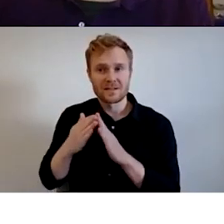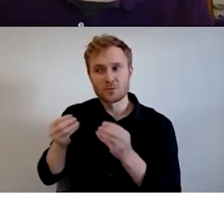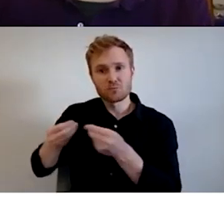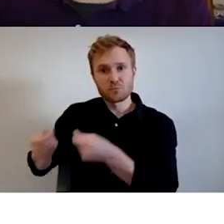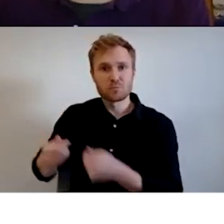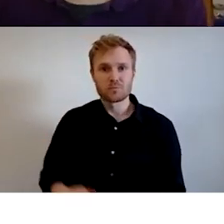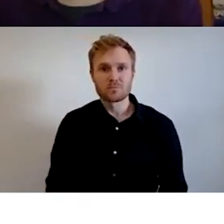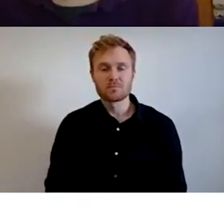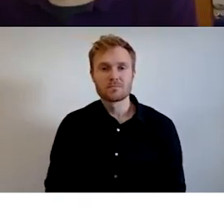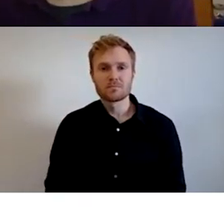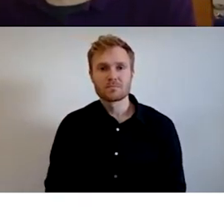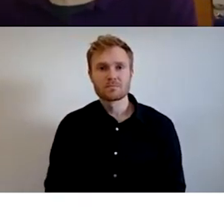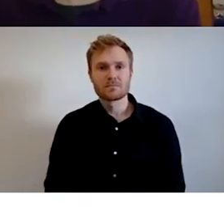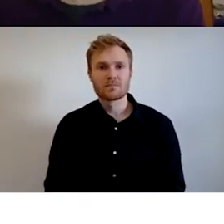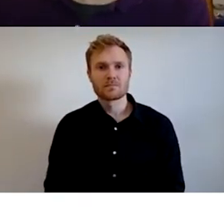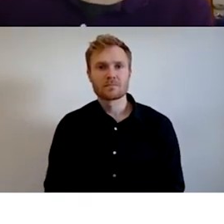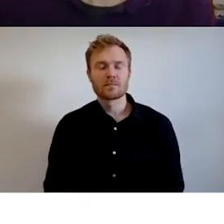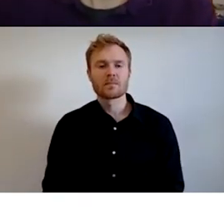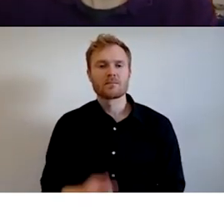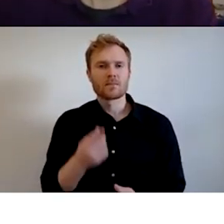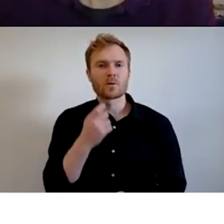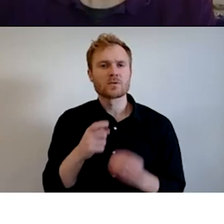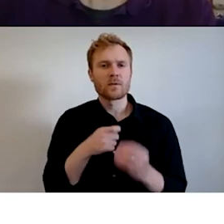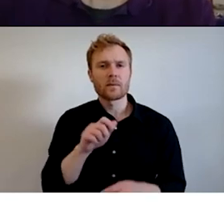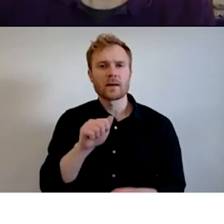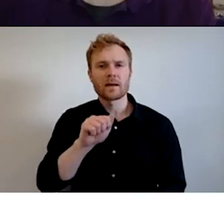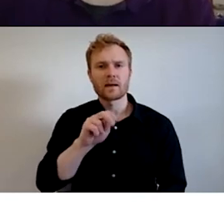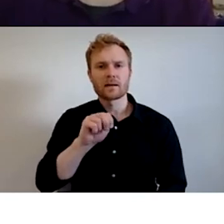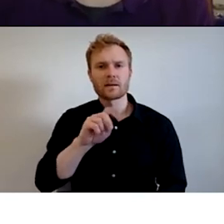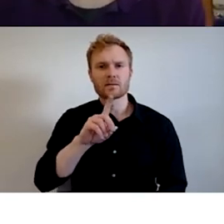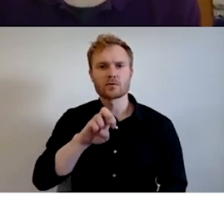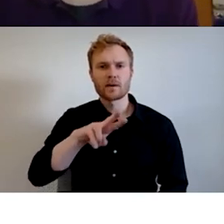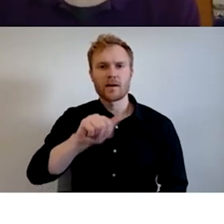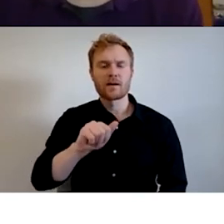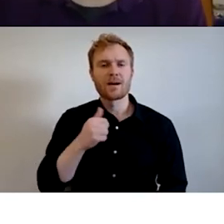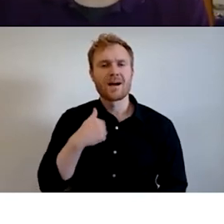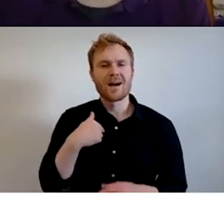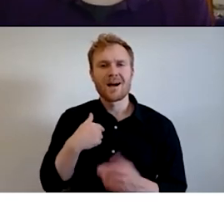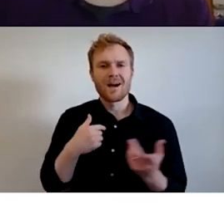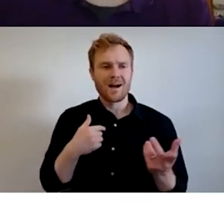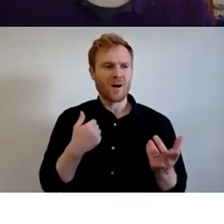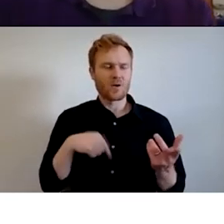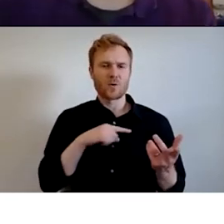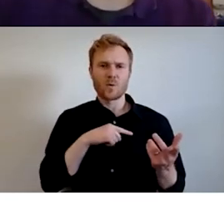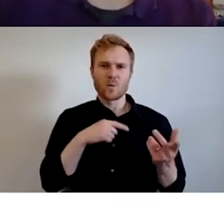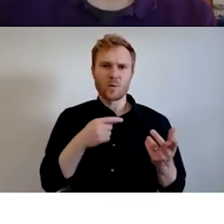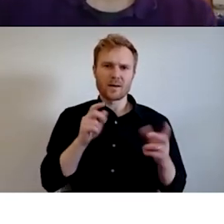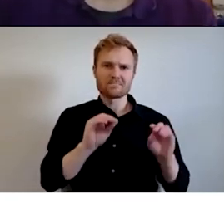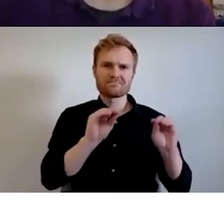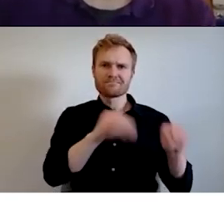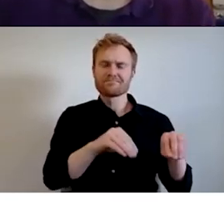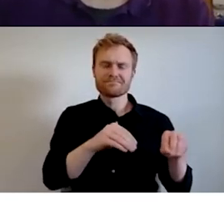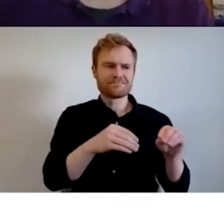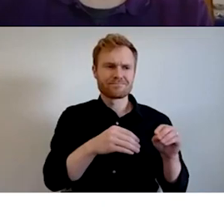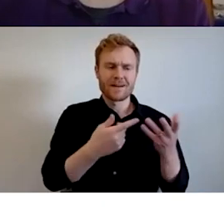There was a question, um, from Andrea, how can we justify the expenditure of a new police facility? Um, Chris, do you want to talk